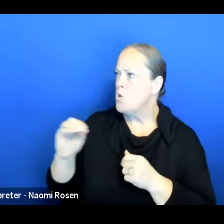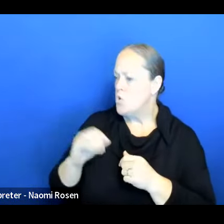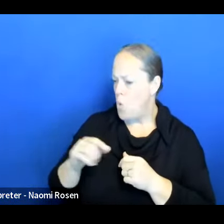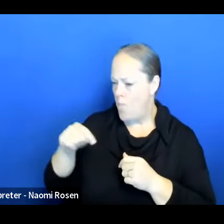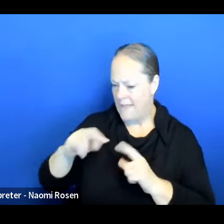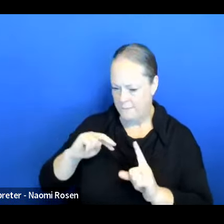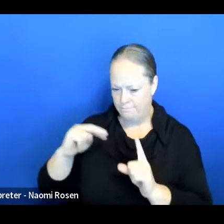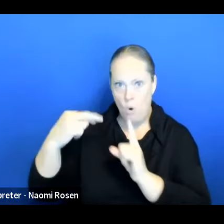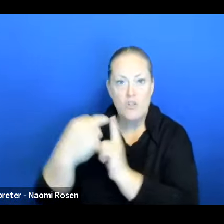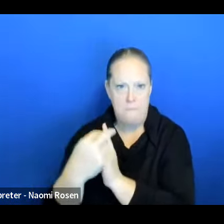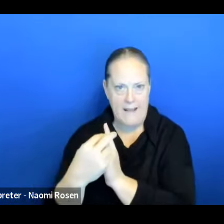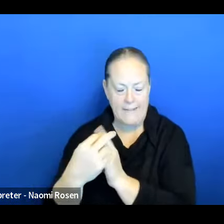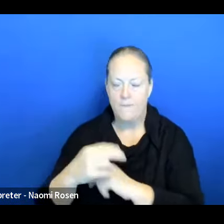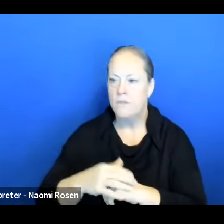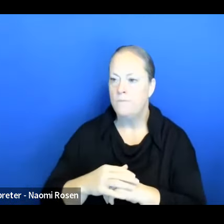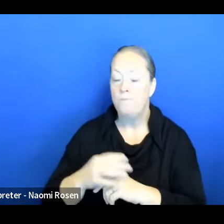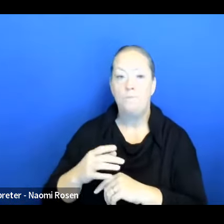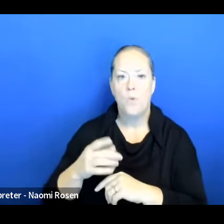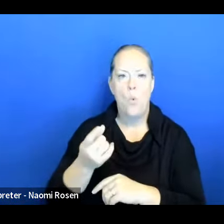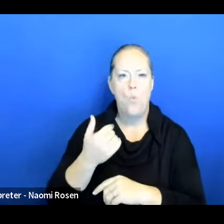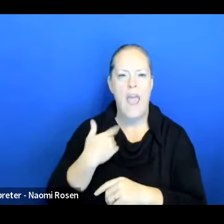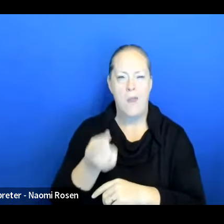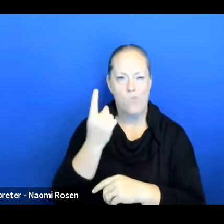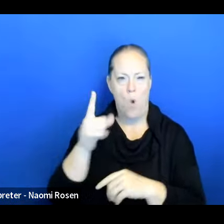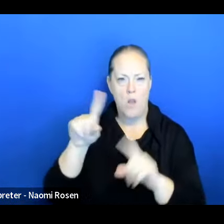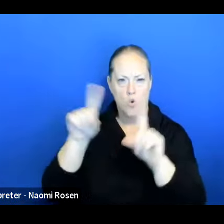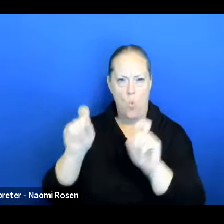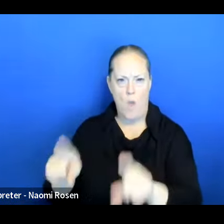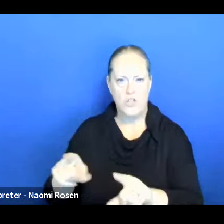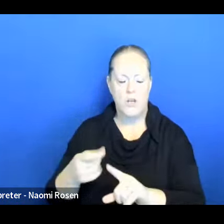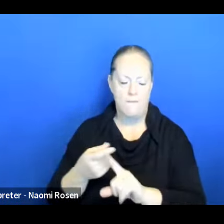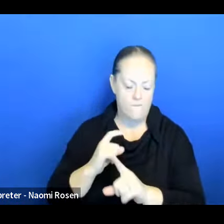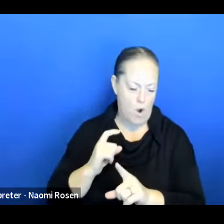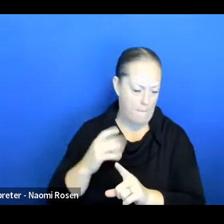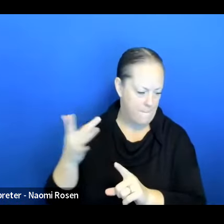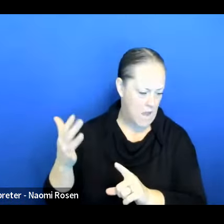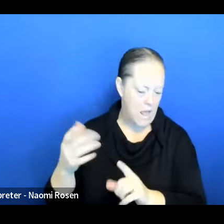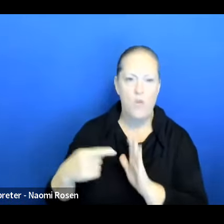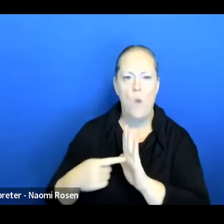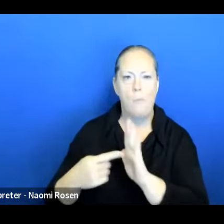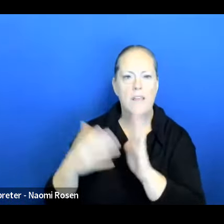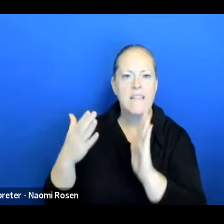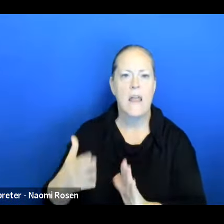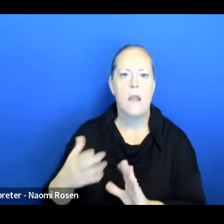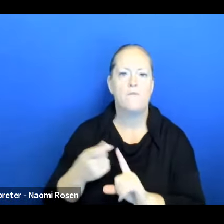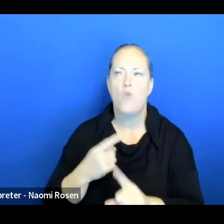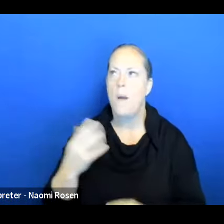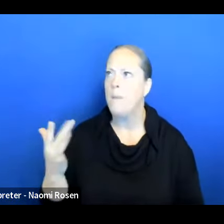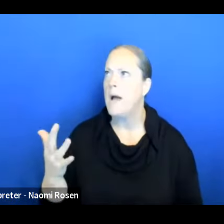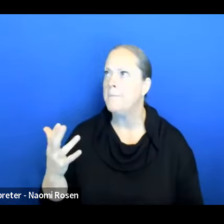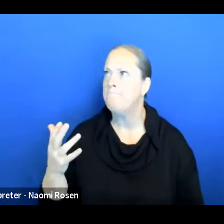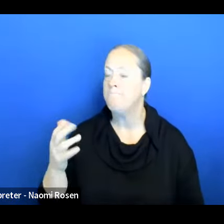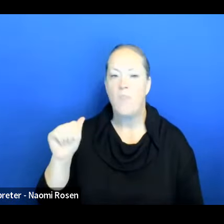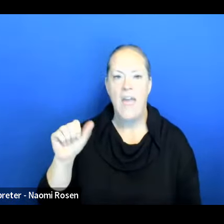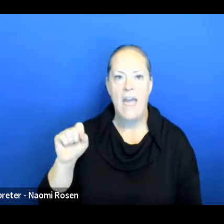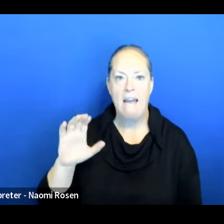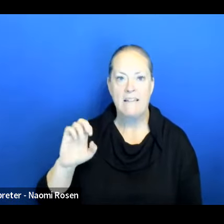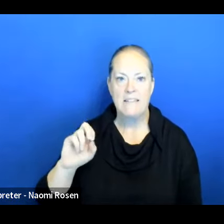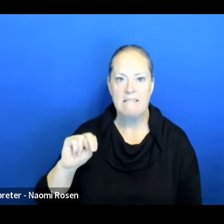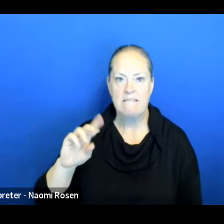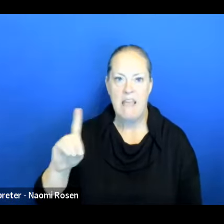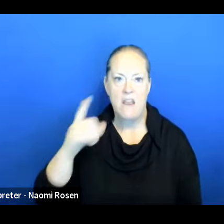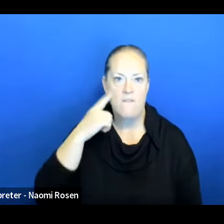this, we got a question from the representatives of the Center for Better Health.